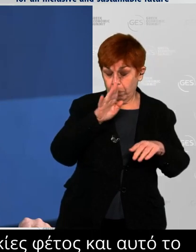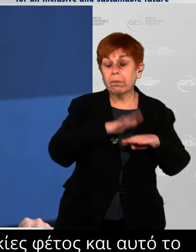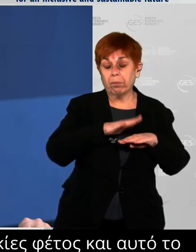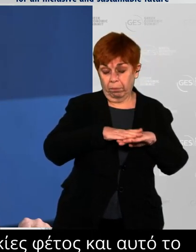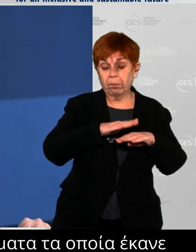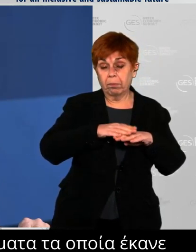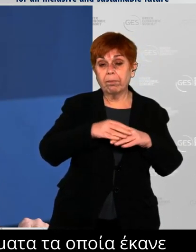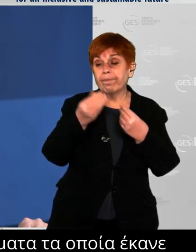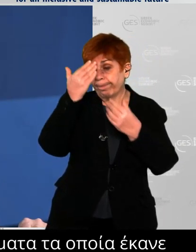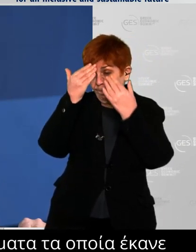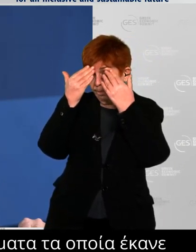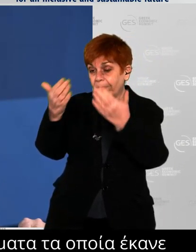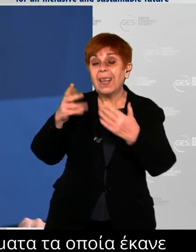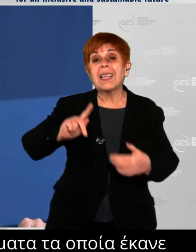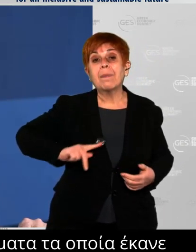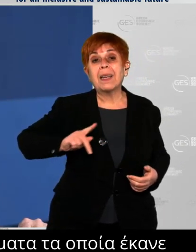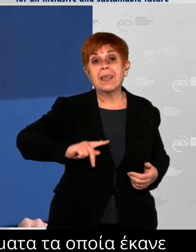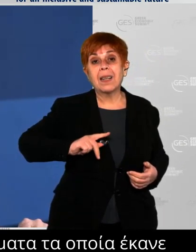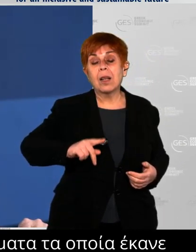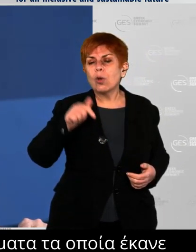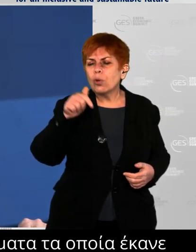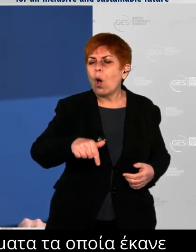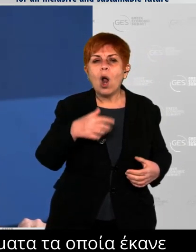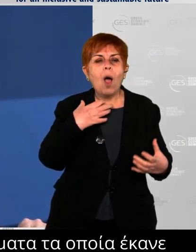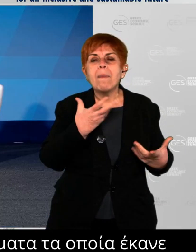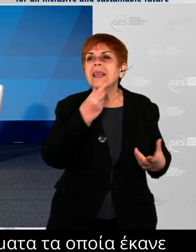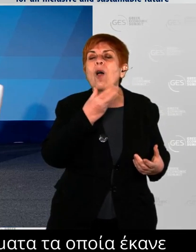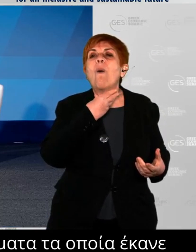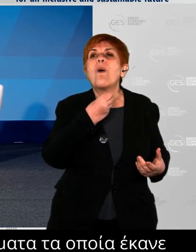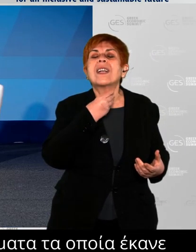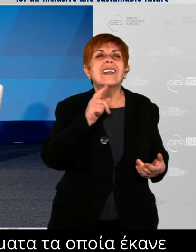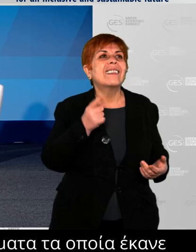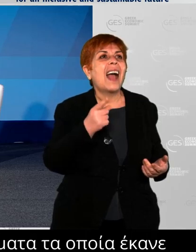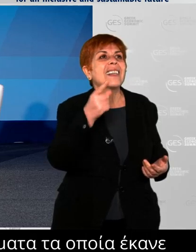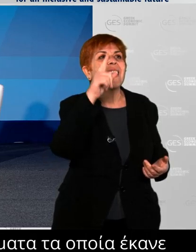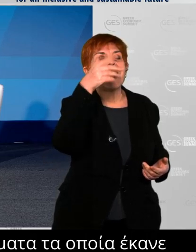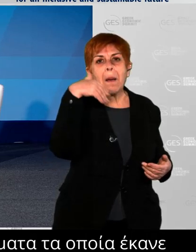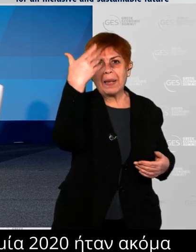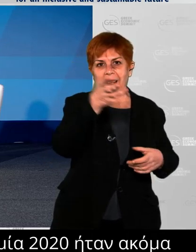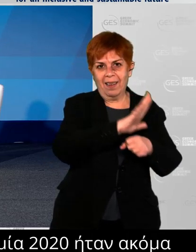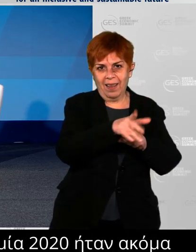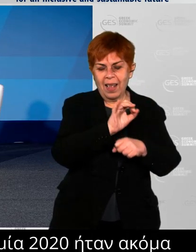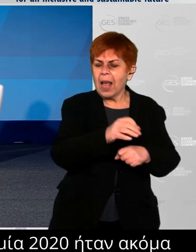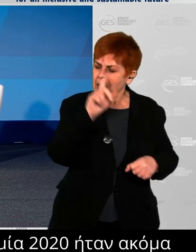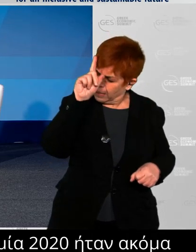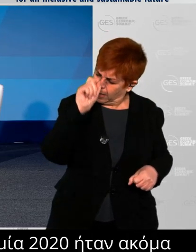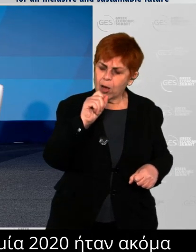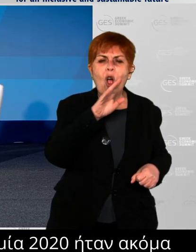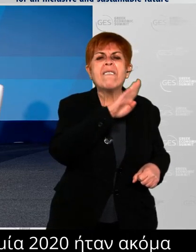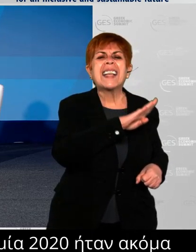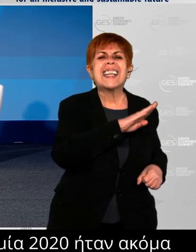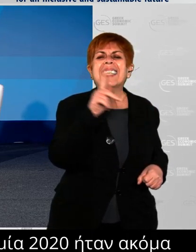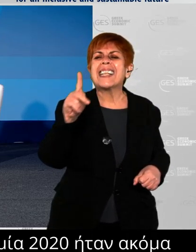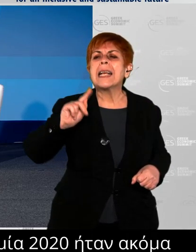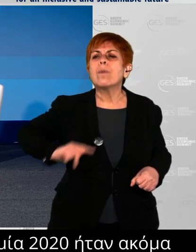2022 will be even greater. And I know that Minister Kikilias is already laying the foundation to accelerate